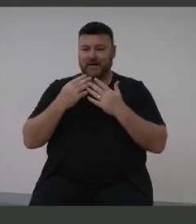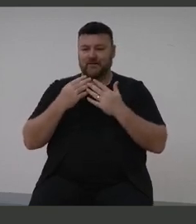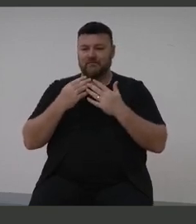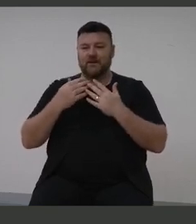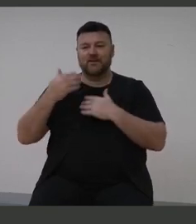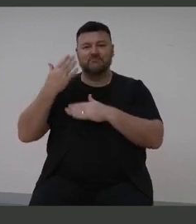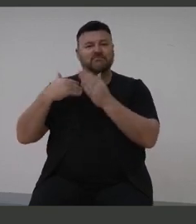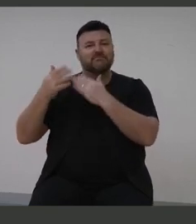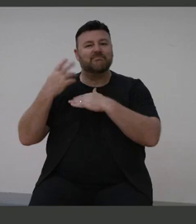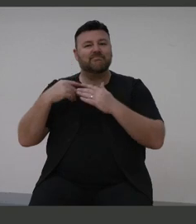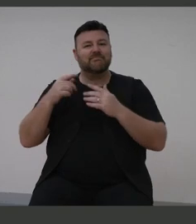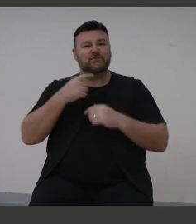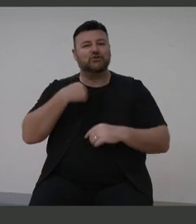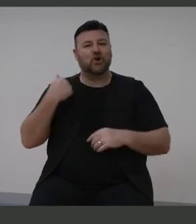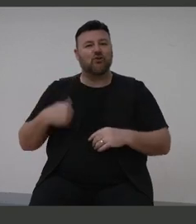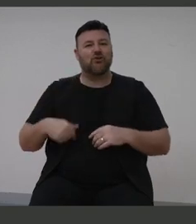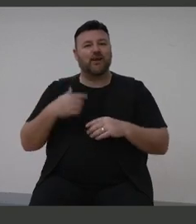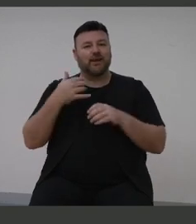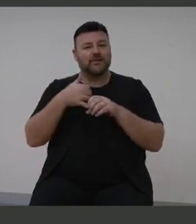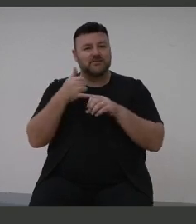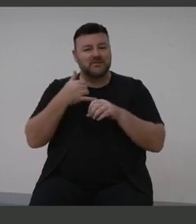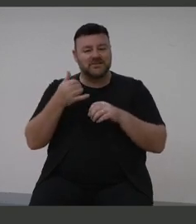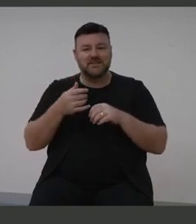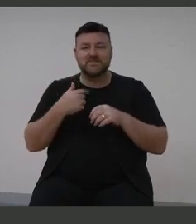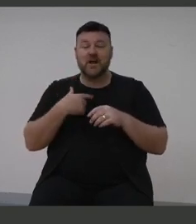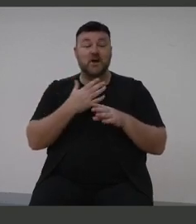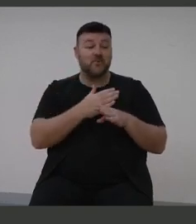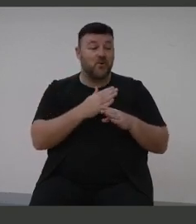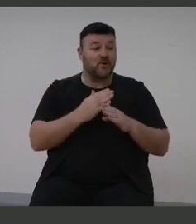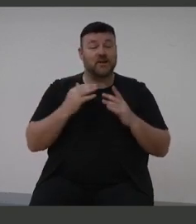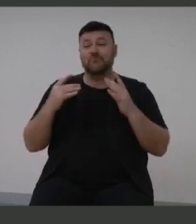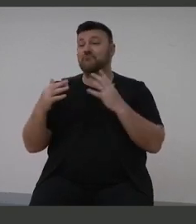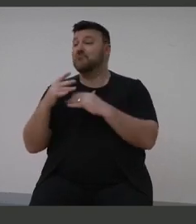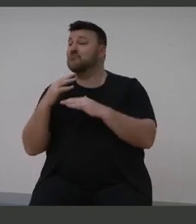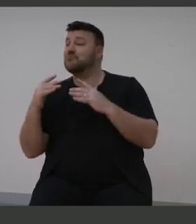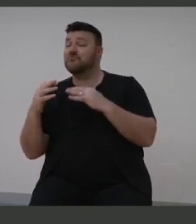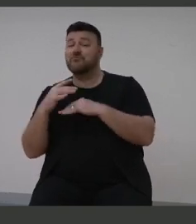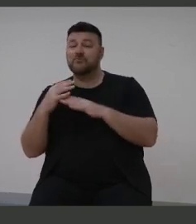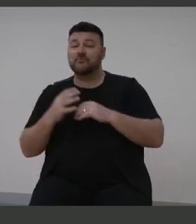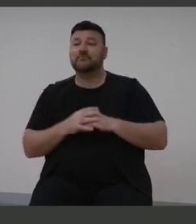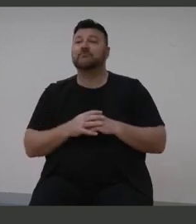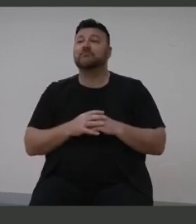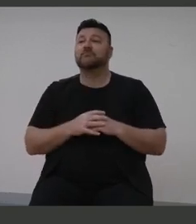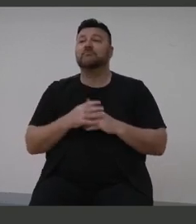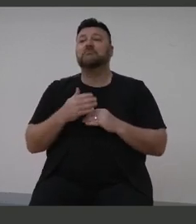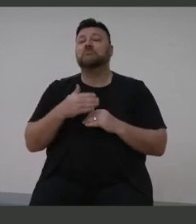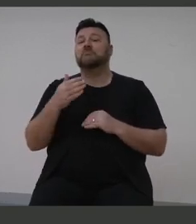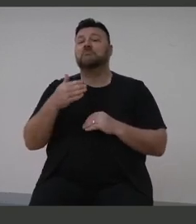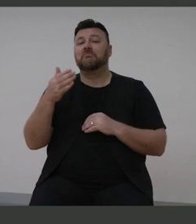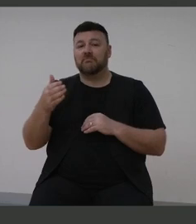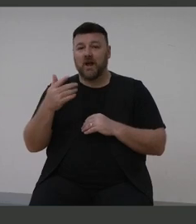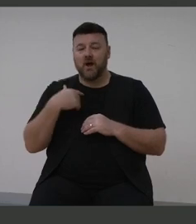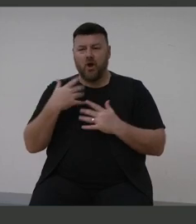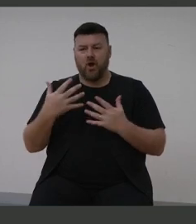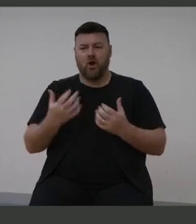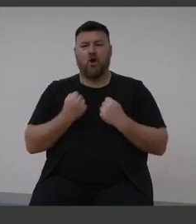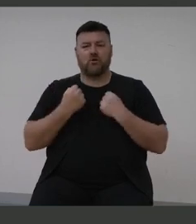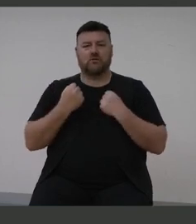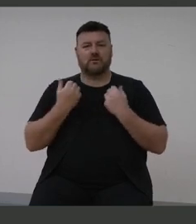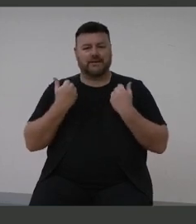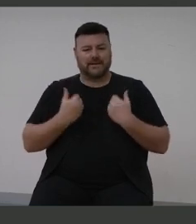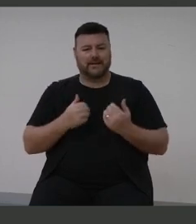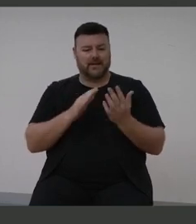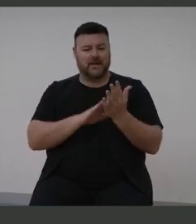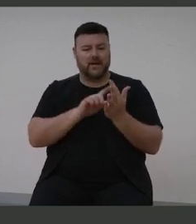working, having a big social life with friends. Then I got, in April, meningococcal meningitis.